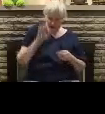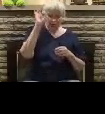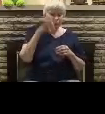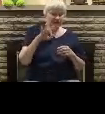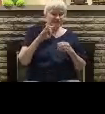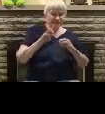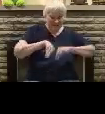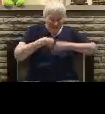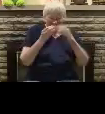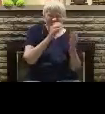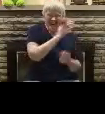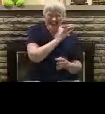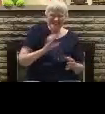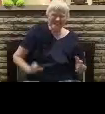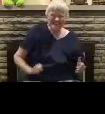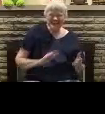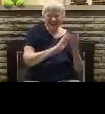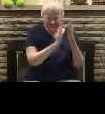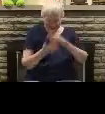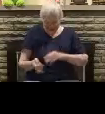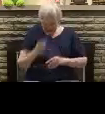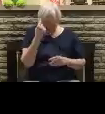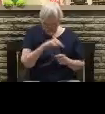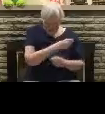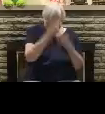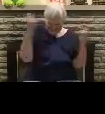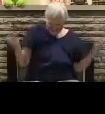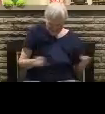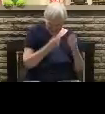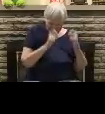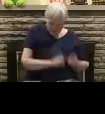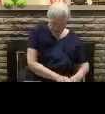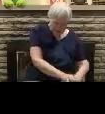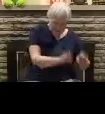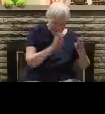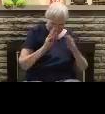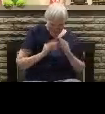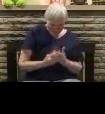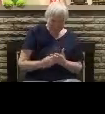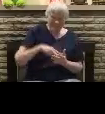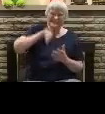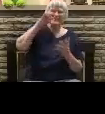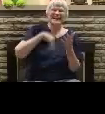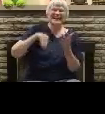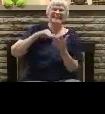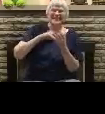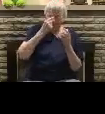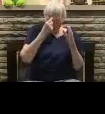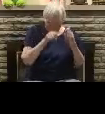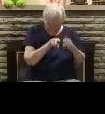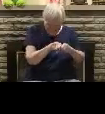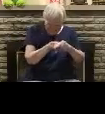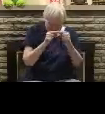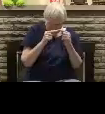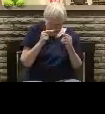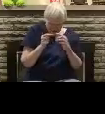Preach how that Christ died for their sins according to the scripture. And that he was buried and they rose again the third day according to the